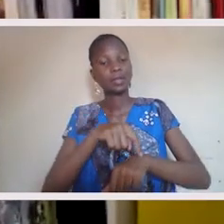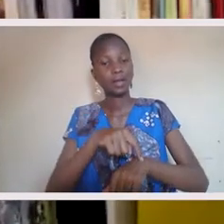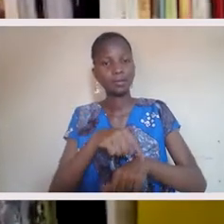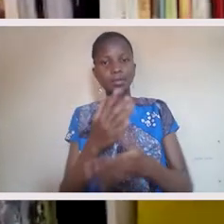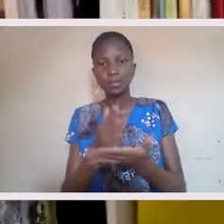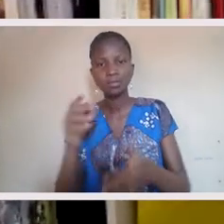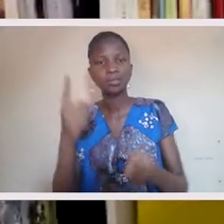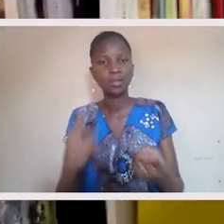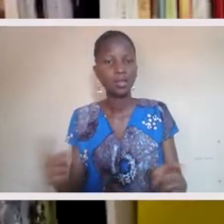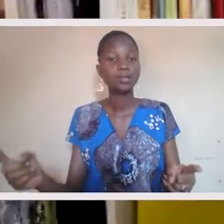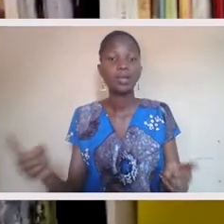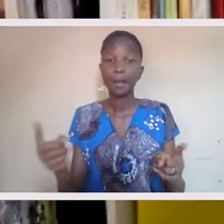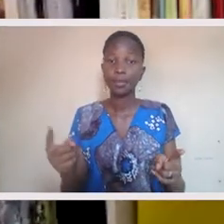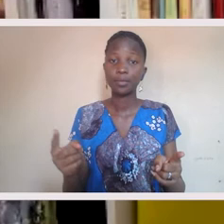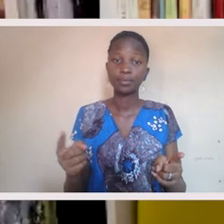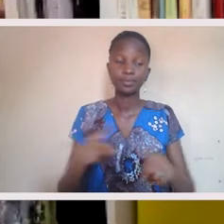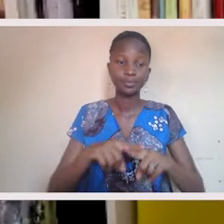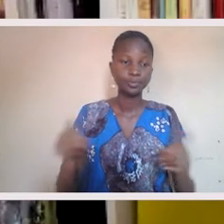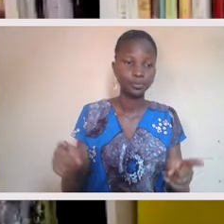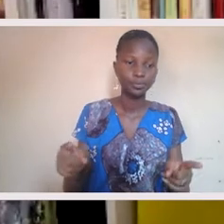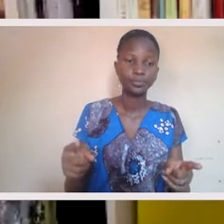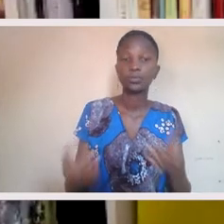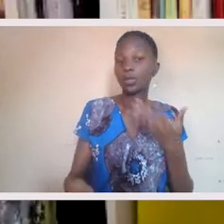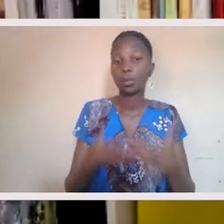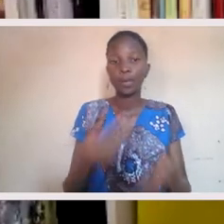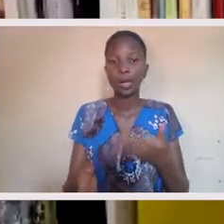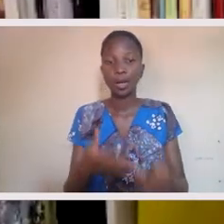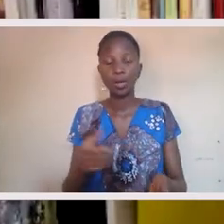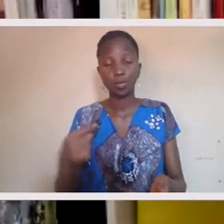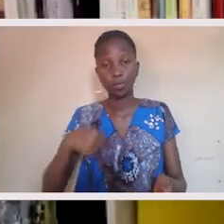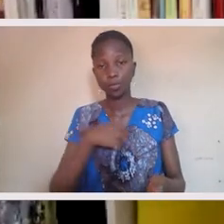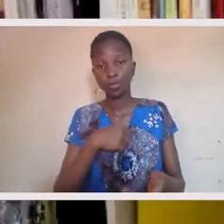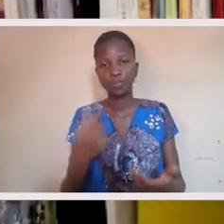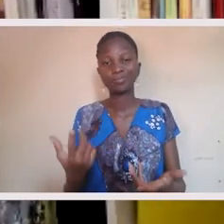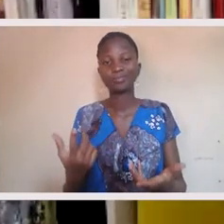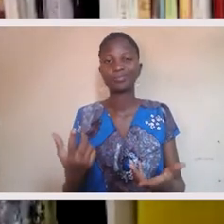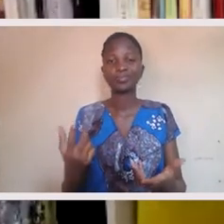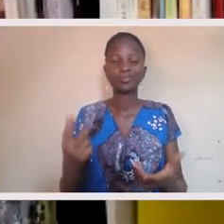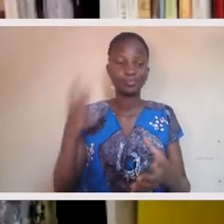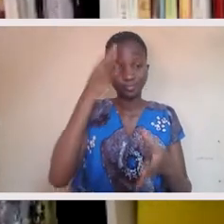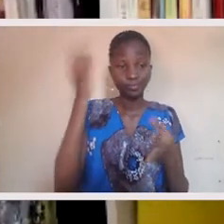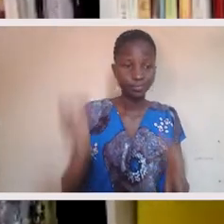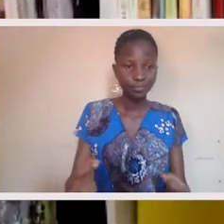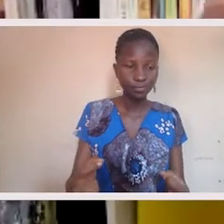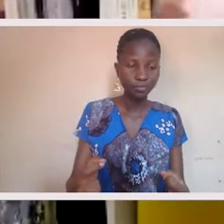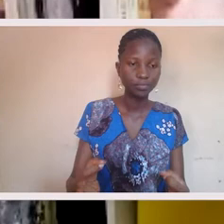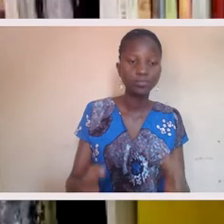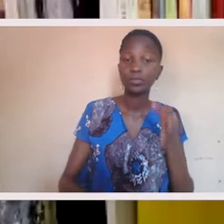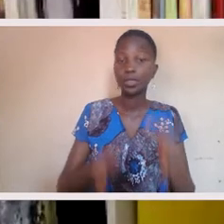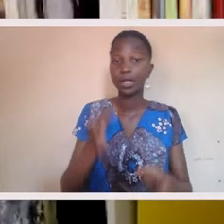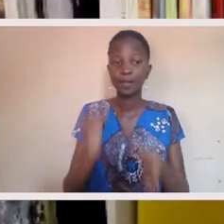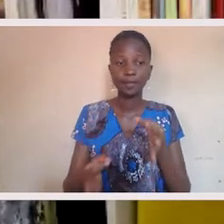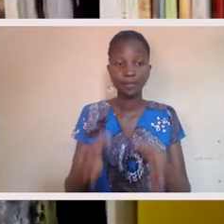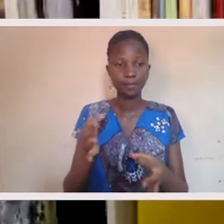but there are moments that things go down that depending where one may land in the